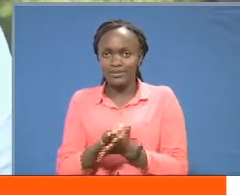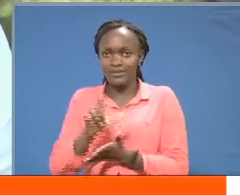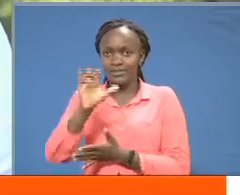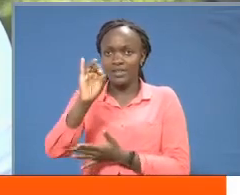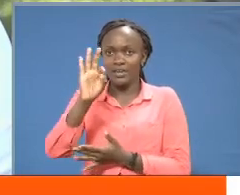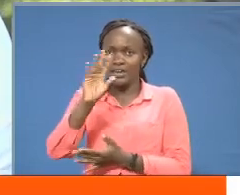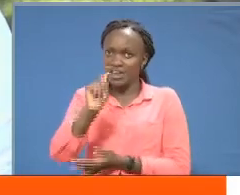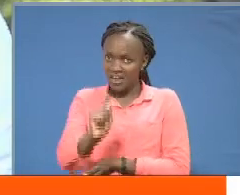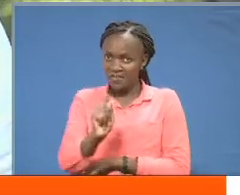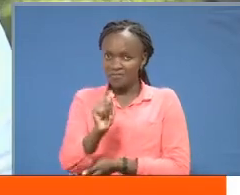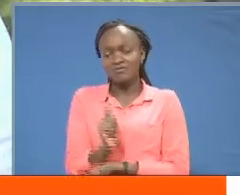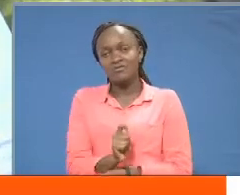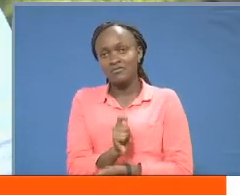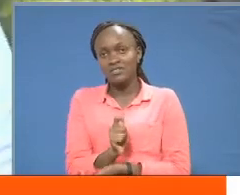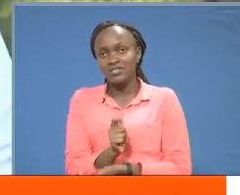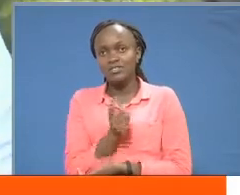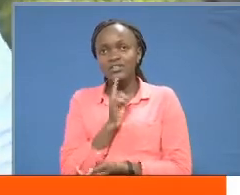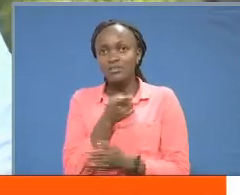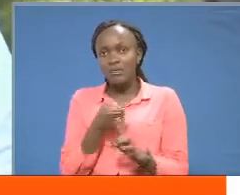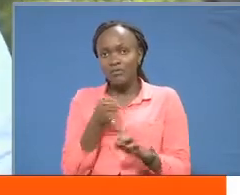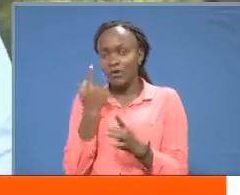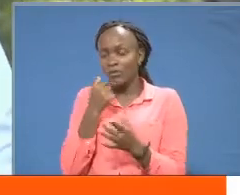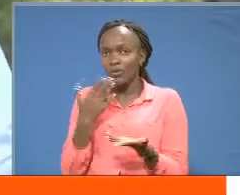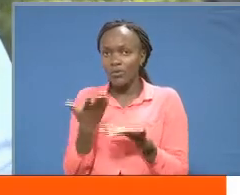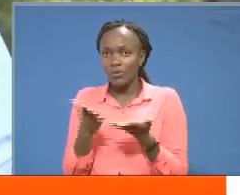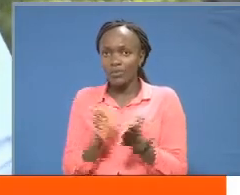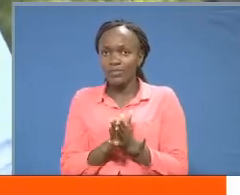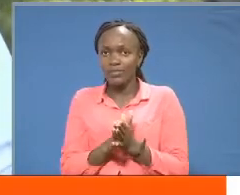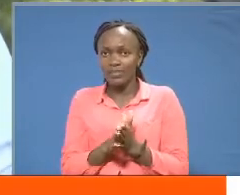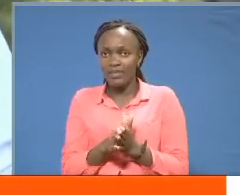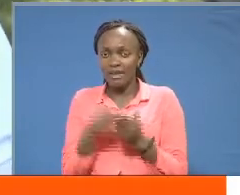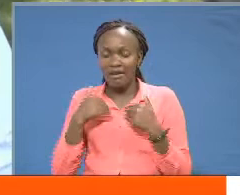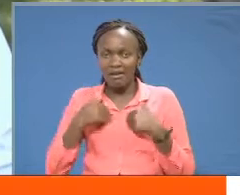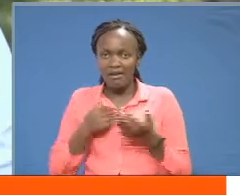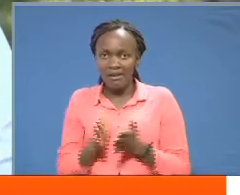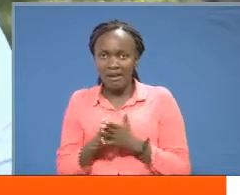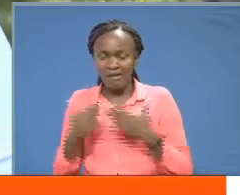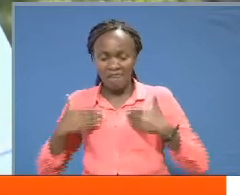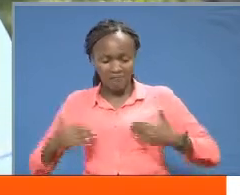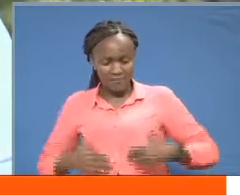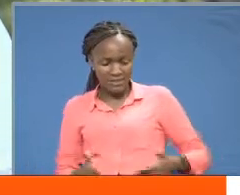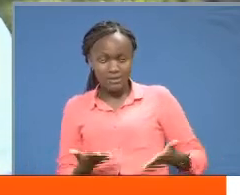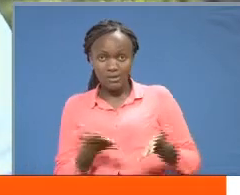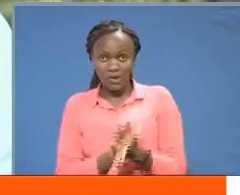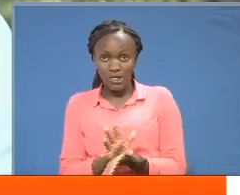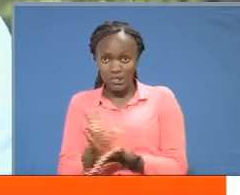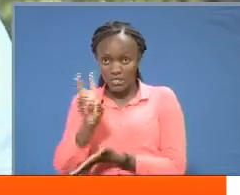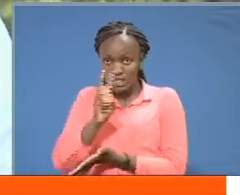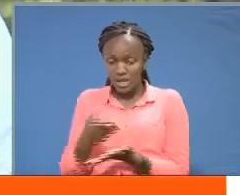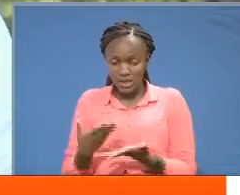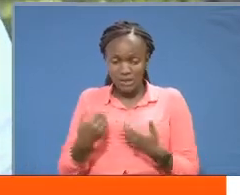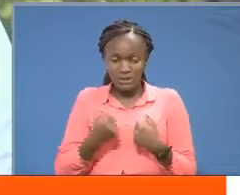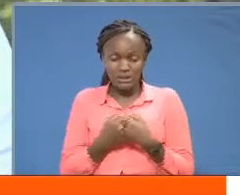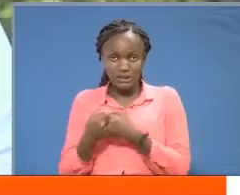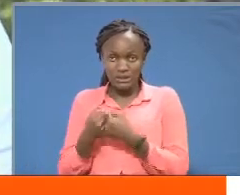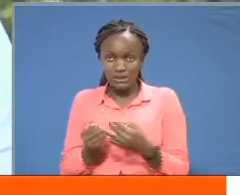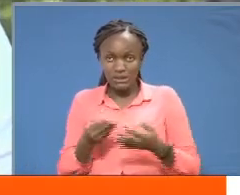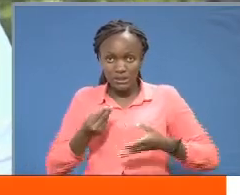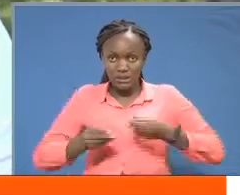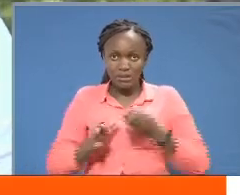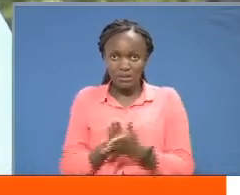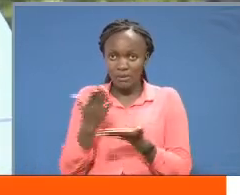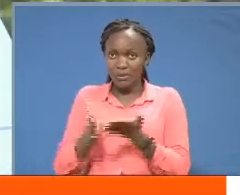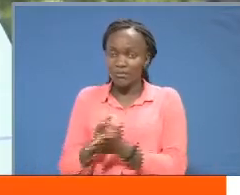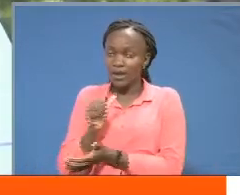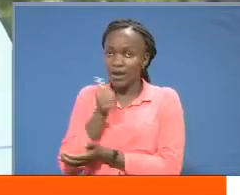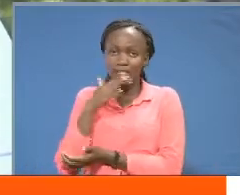to just i'm speaking from the point of view of a physically challenged student because probably the persons